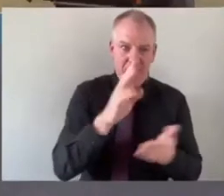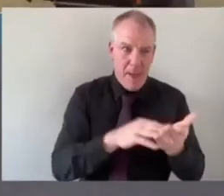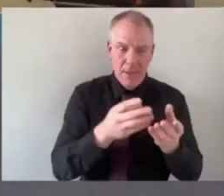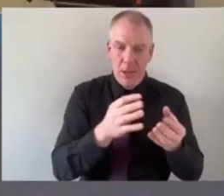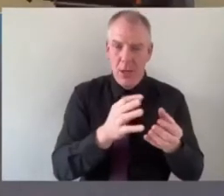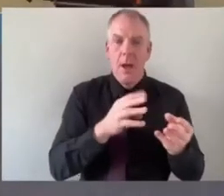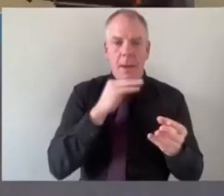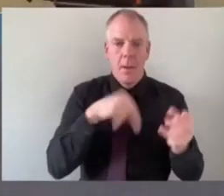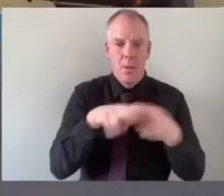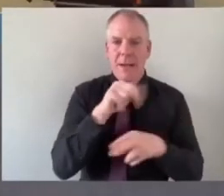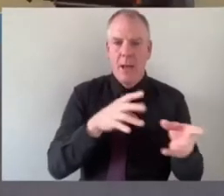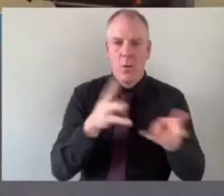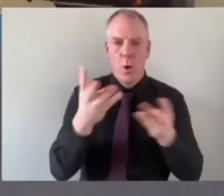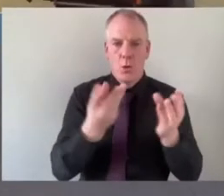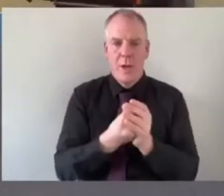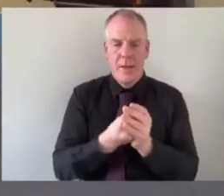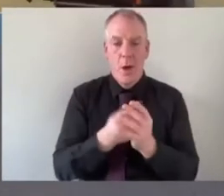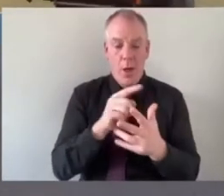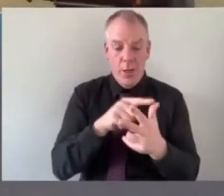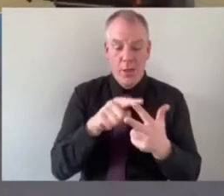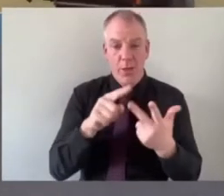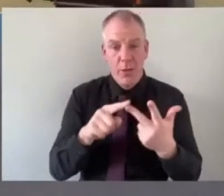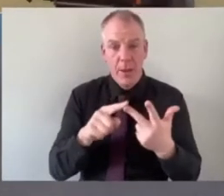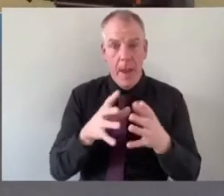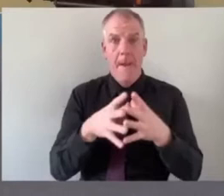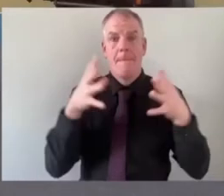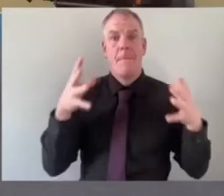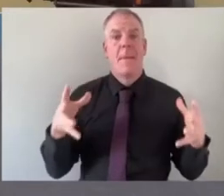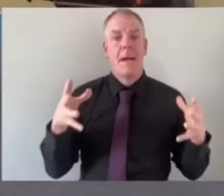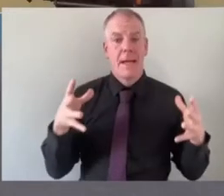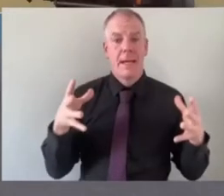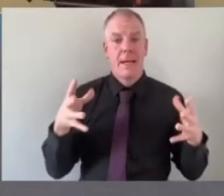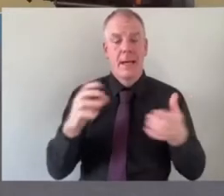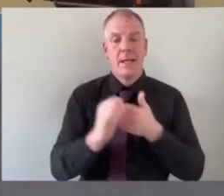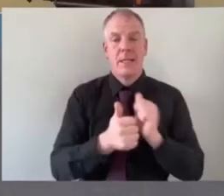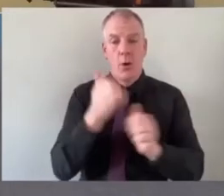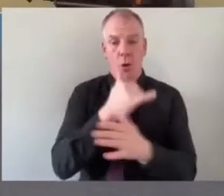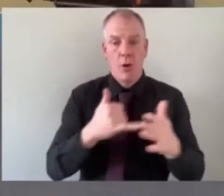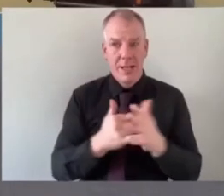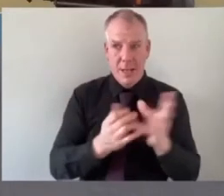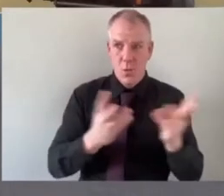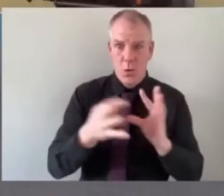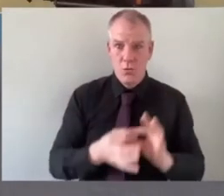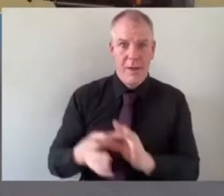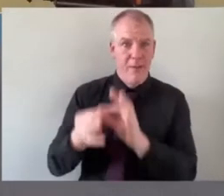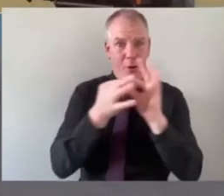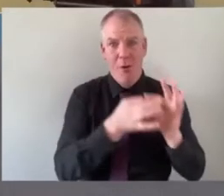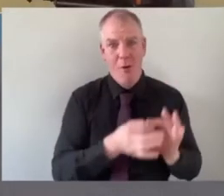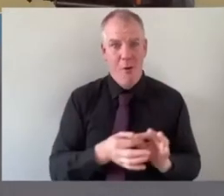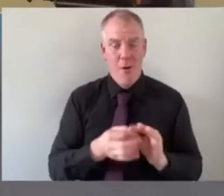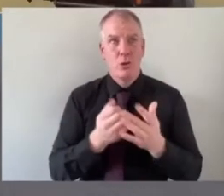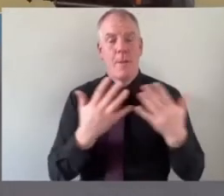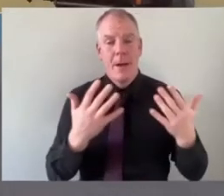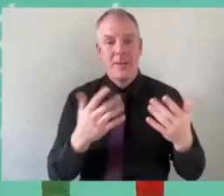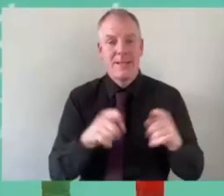collaboratively as three um large i suppose sporting organizations and we do so much together but we have so